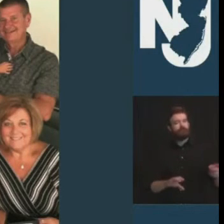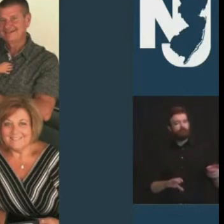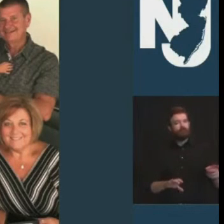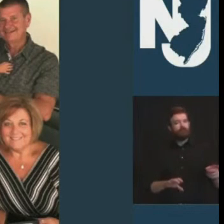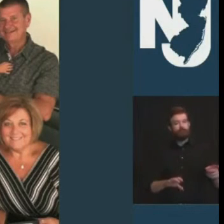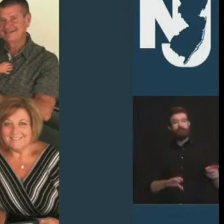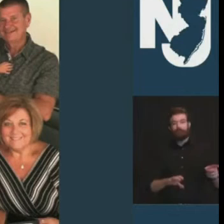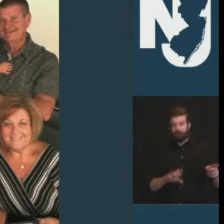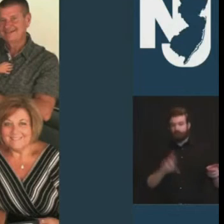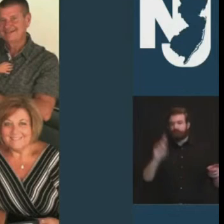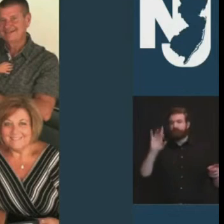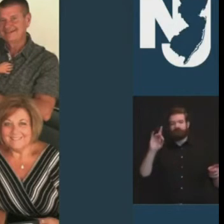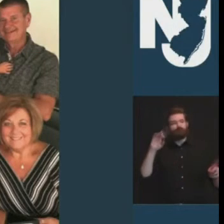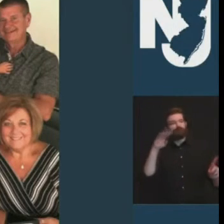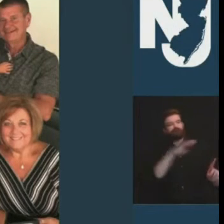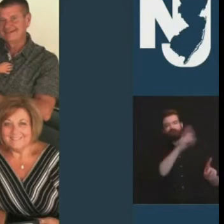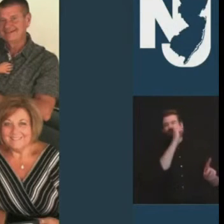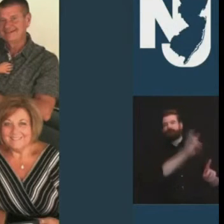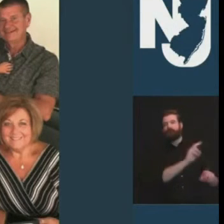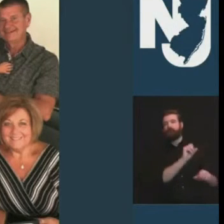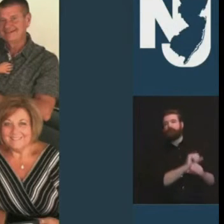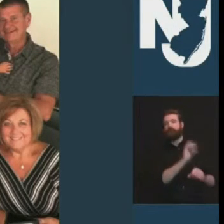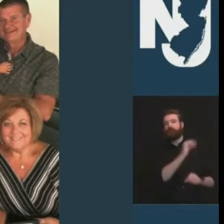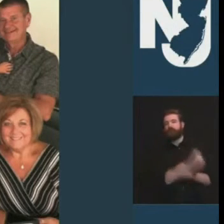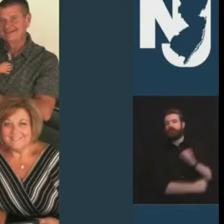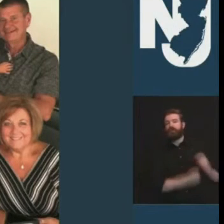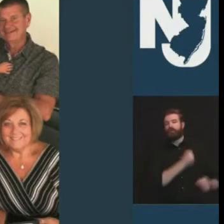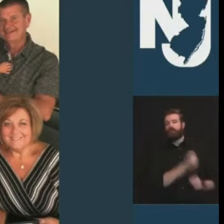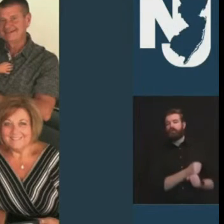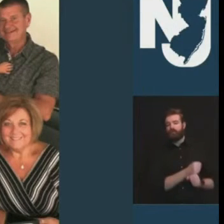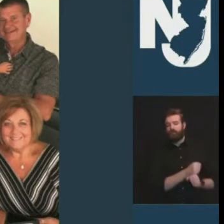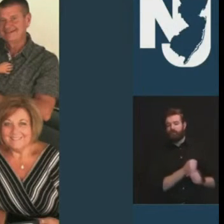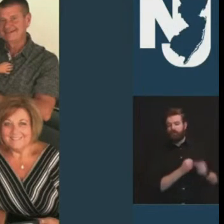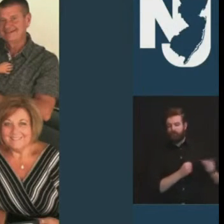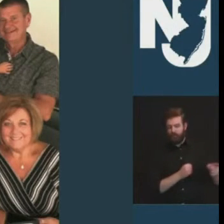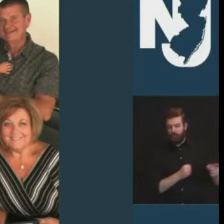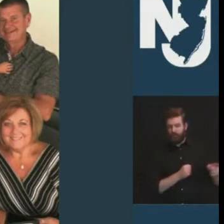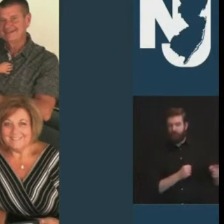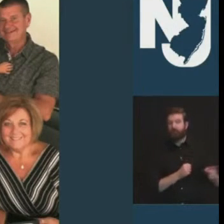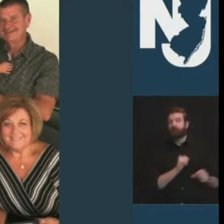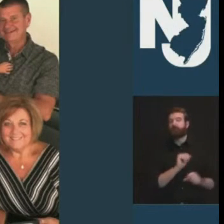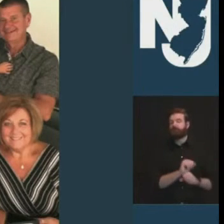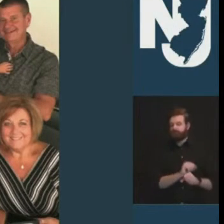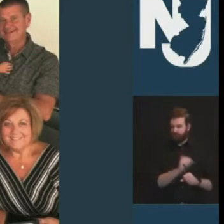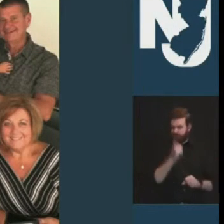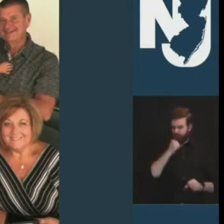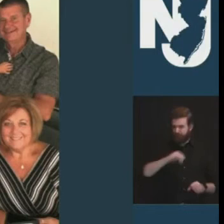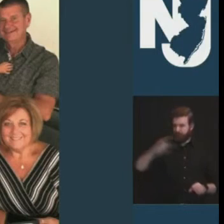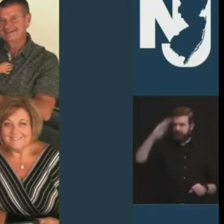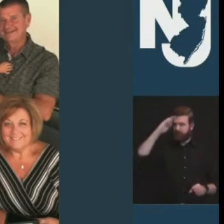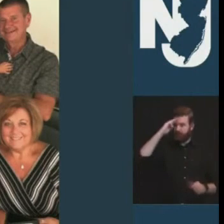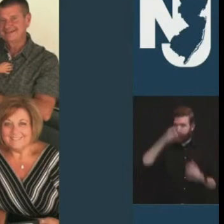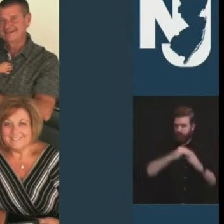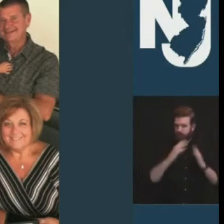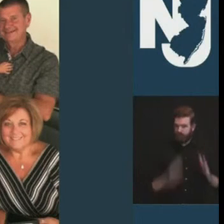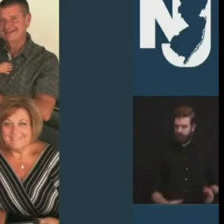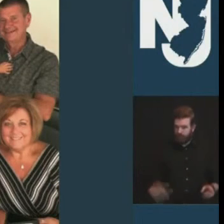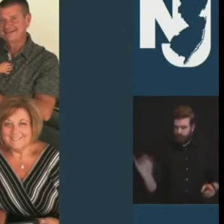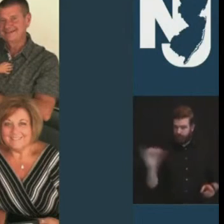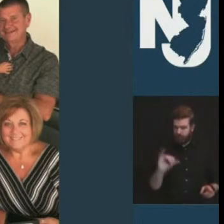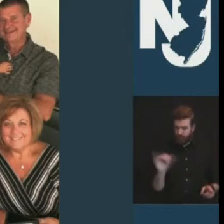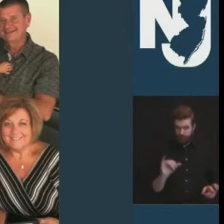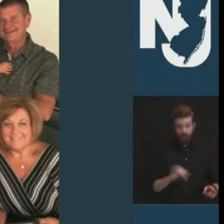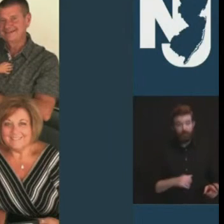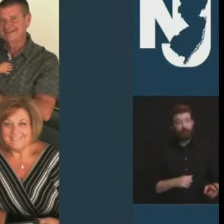work she was also a girl scout leader an active member of the woman's social organization the red hat society and she put her love of